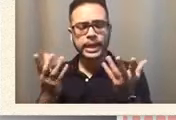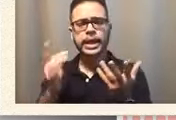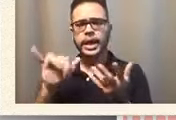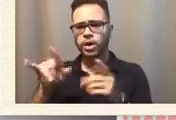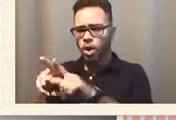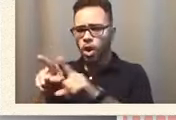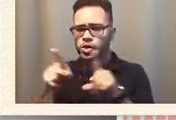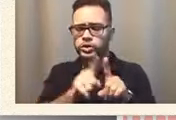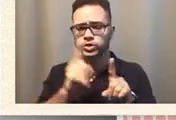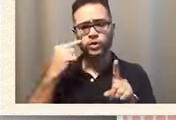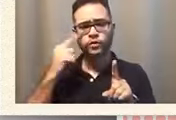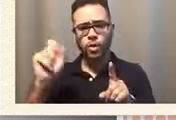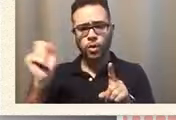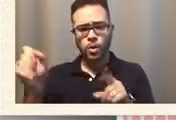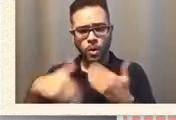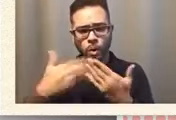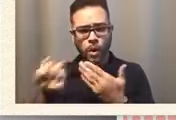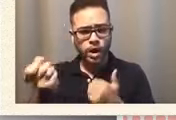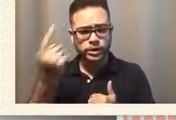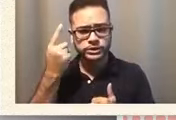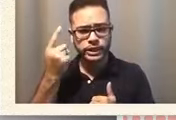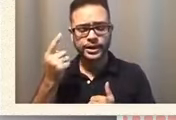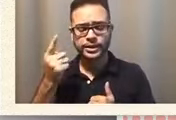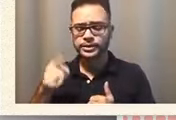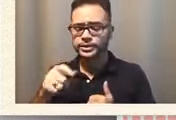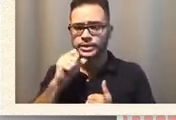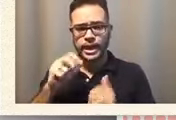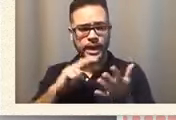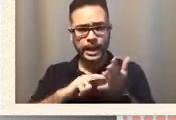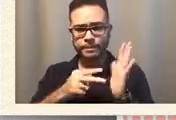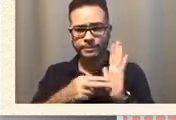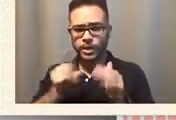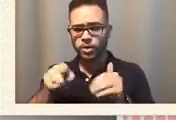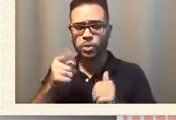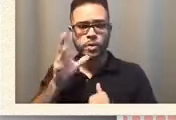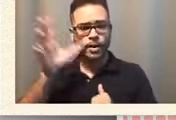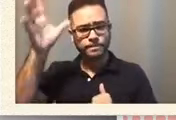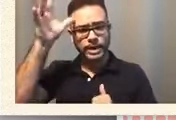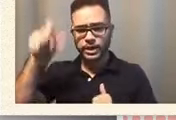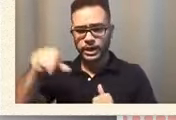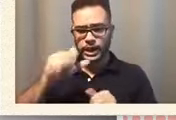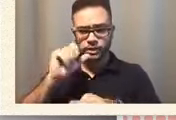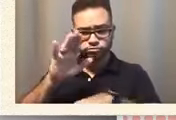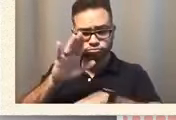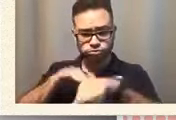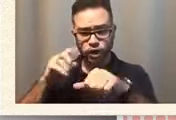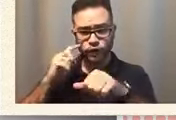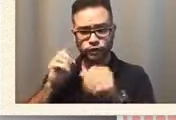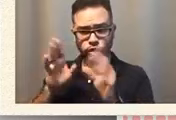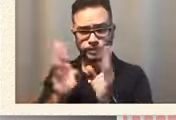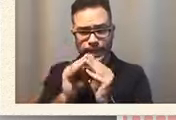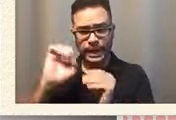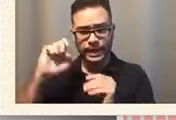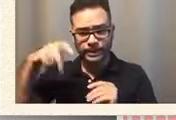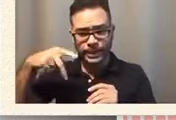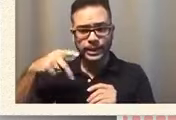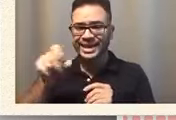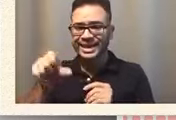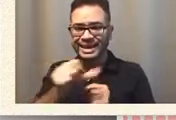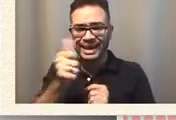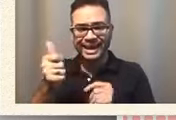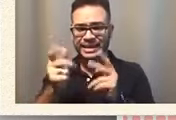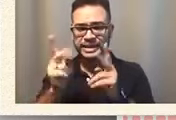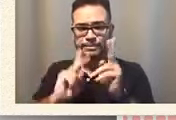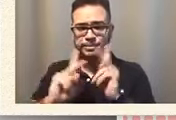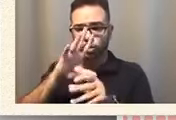understand this it is not only the parent who should call an iep anybody in your child's team can